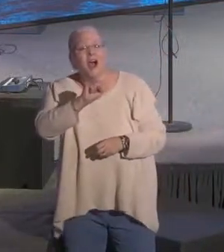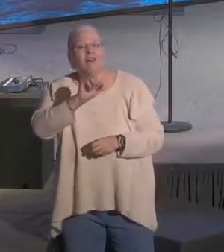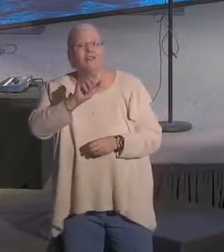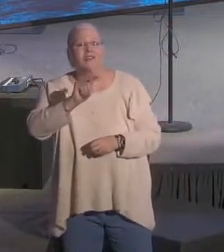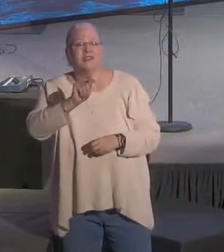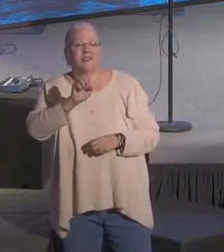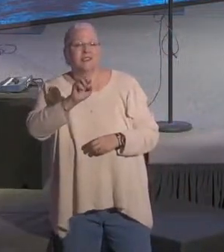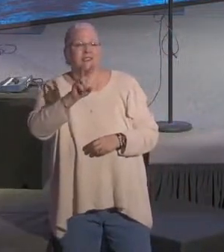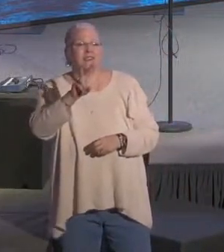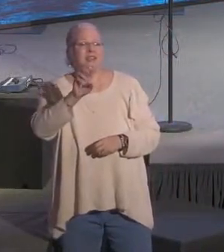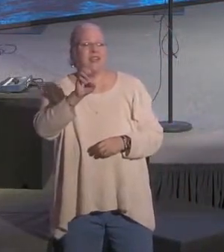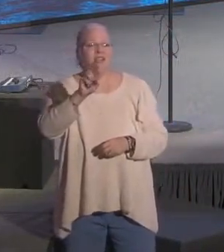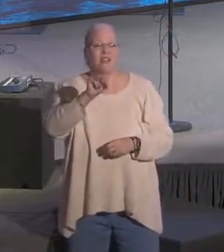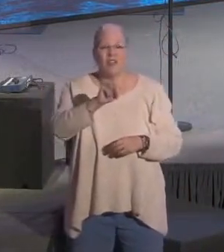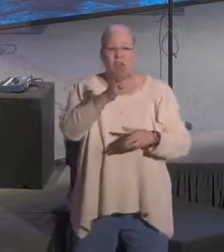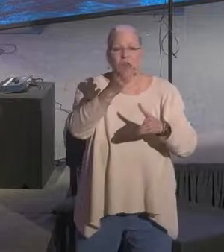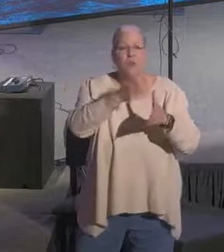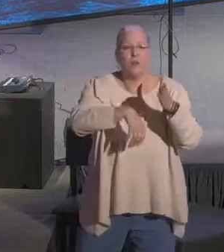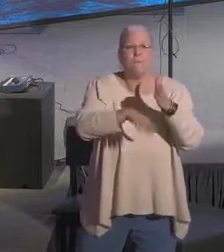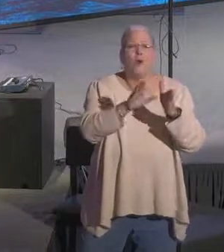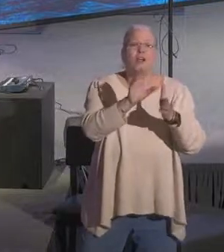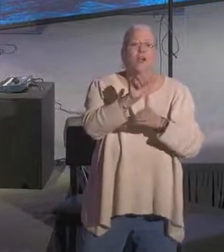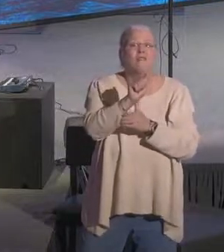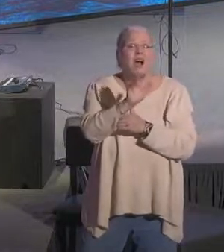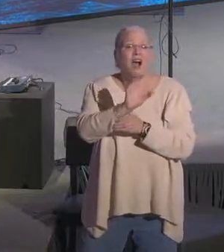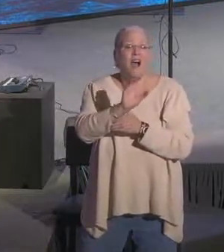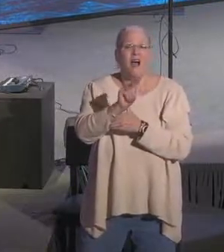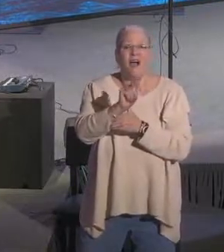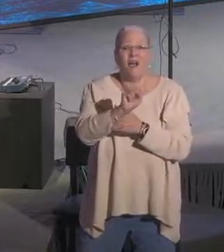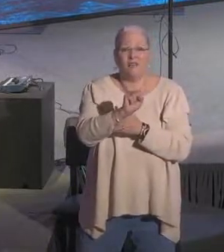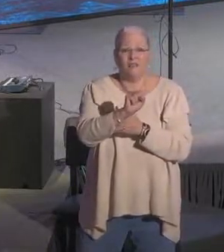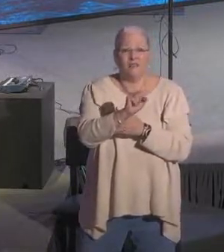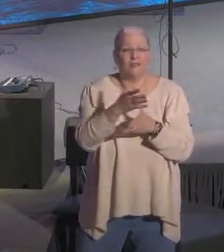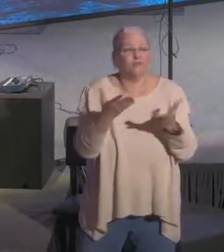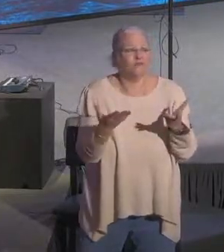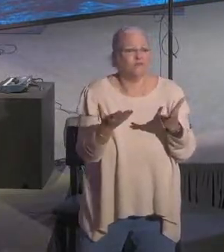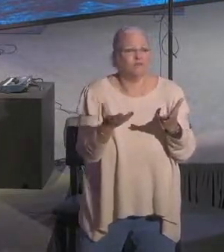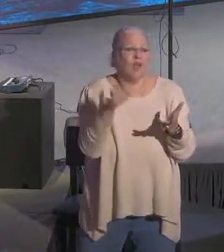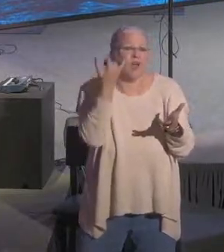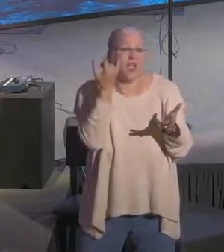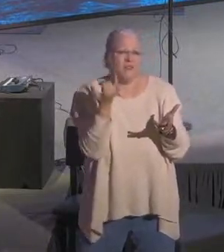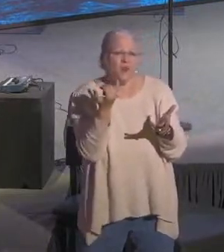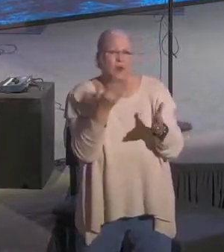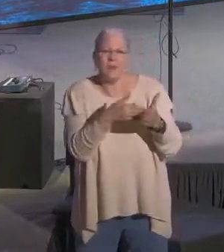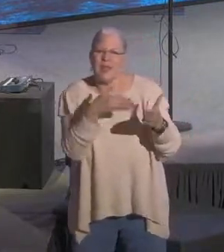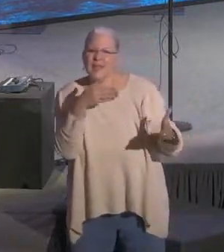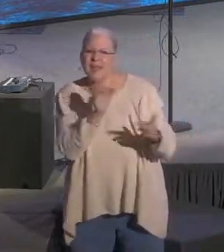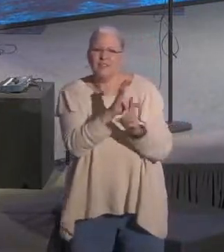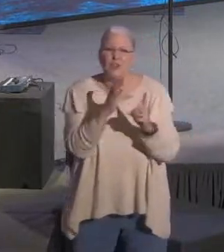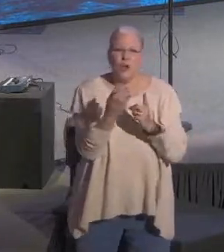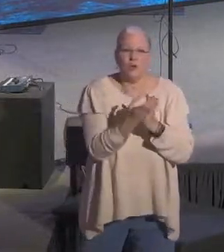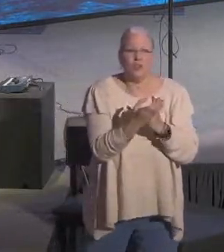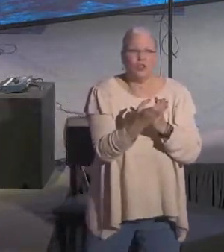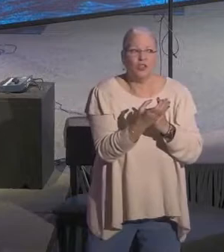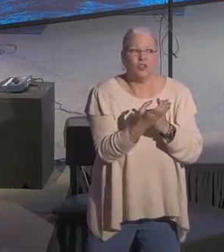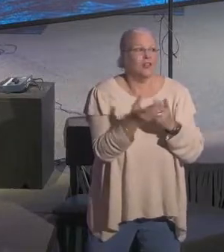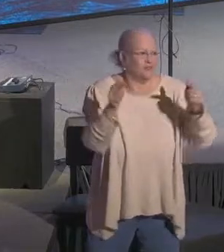been opposition to the church of Christ. So if you want to be countercultural, you're in the right place.